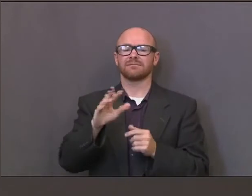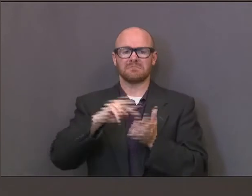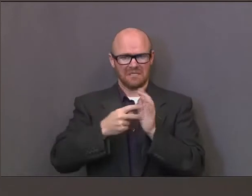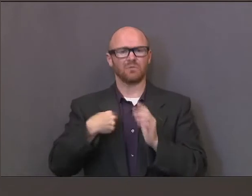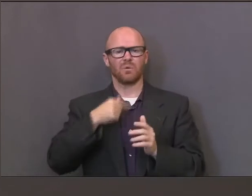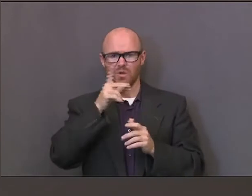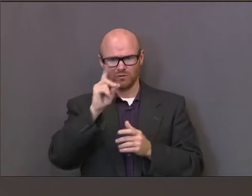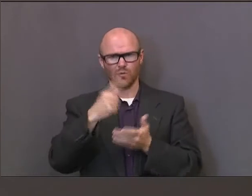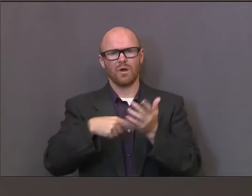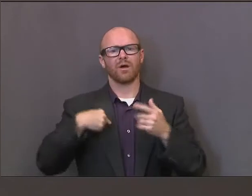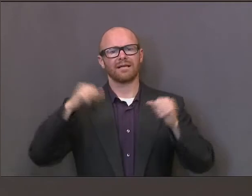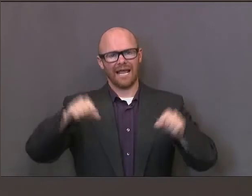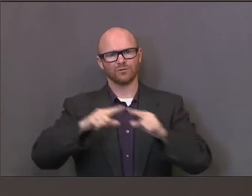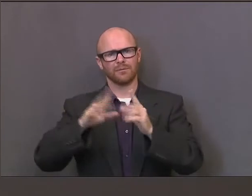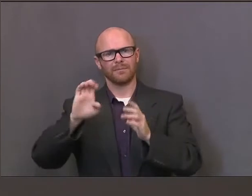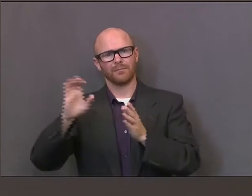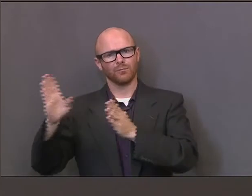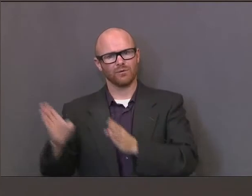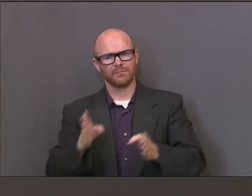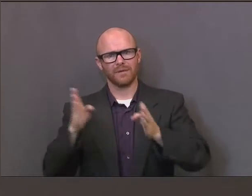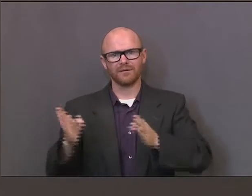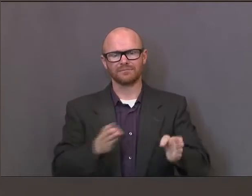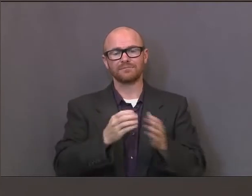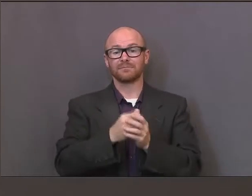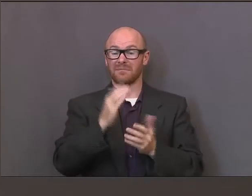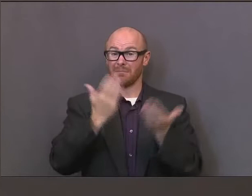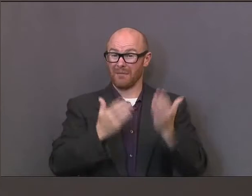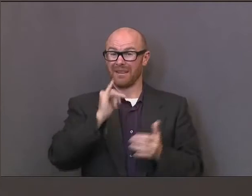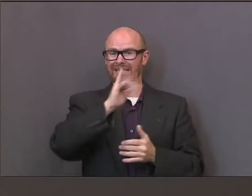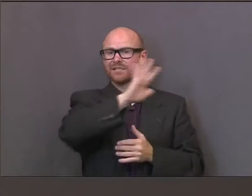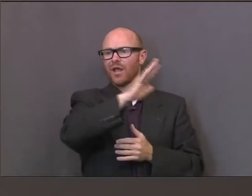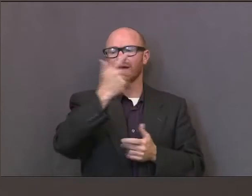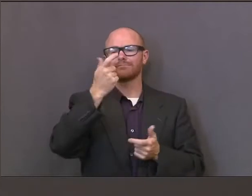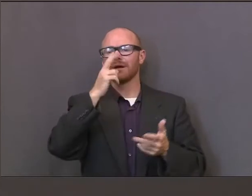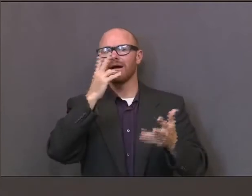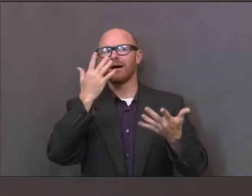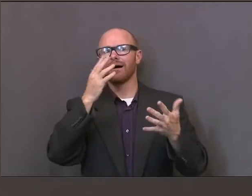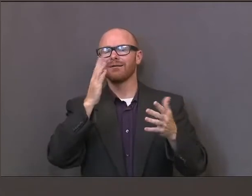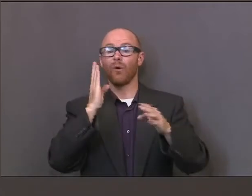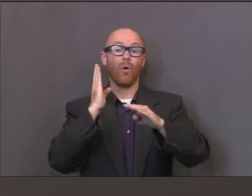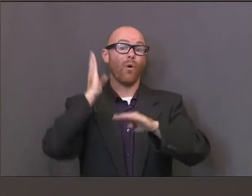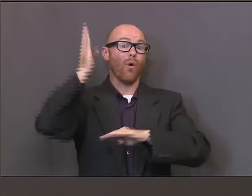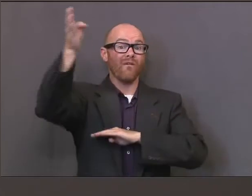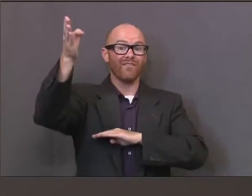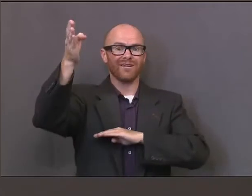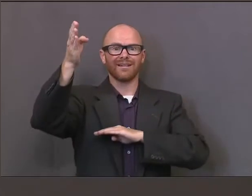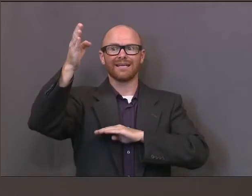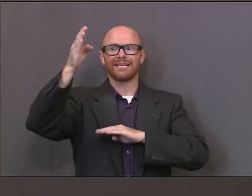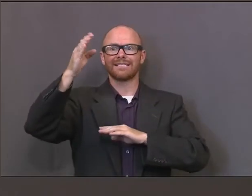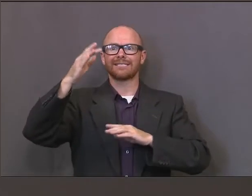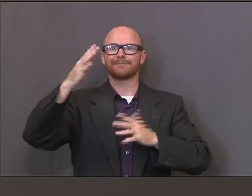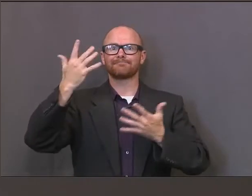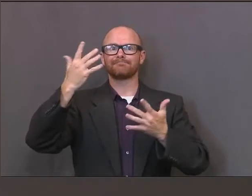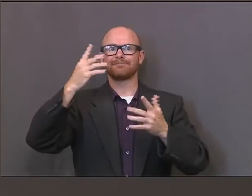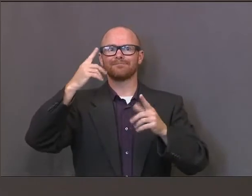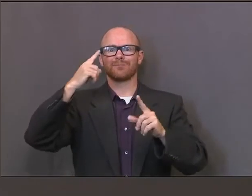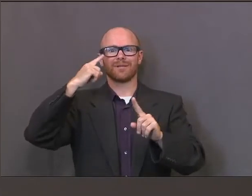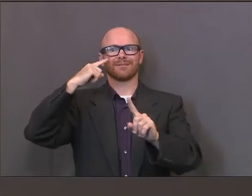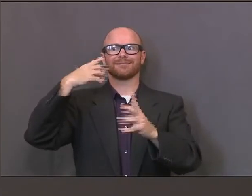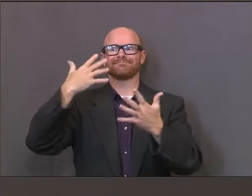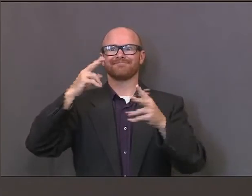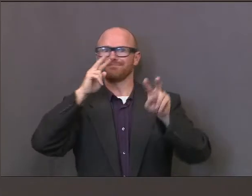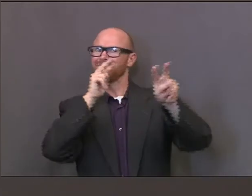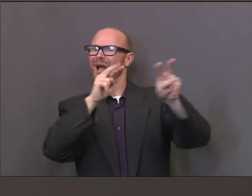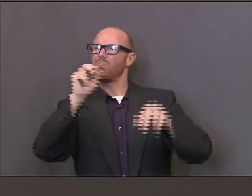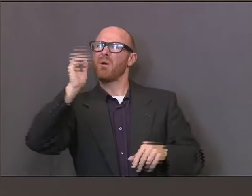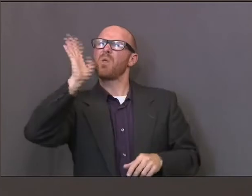We hope that that's not just overly optimism regarding a vaccine being ready to distribute. We